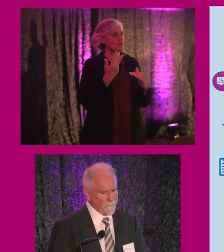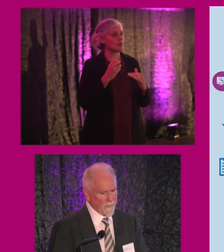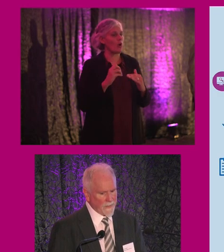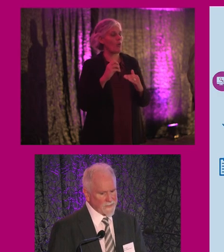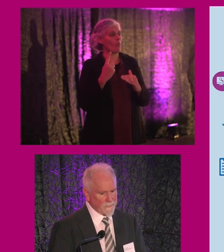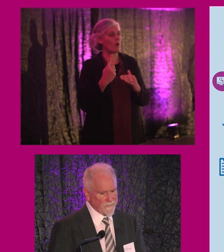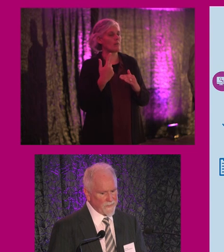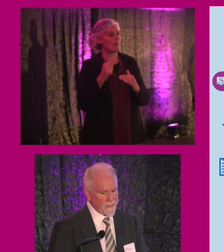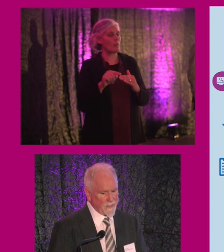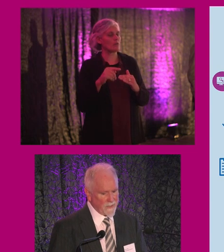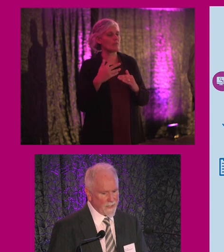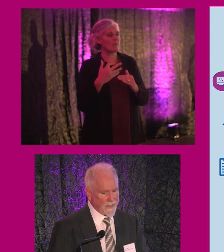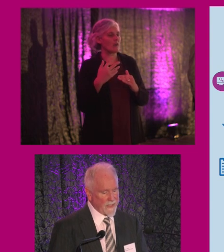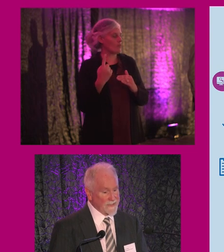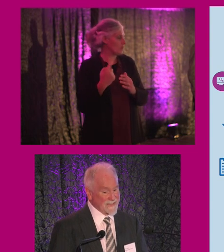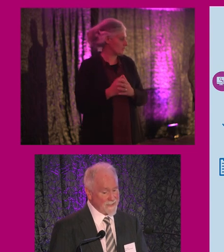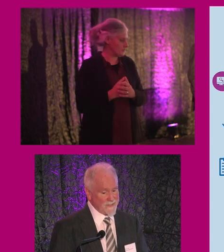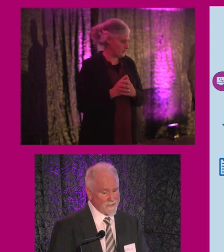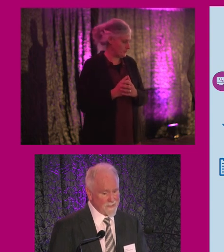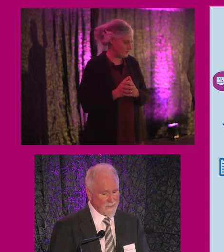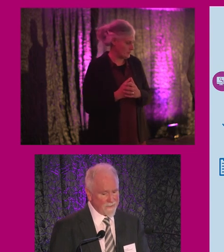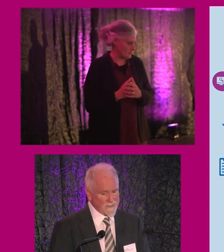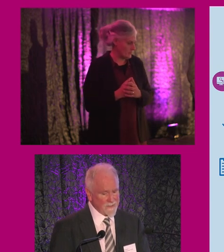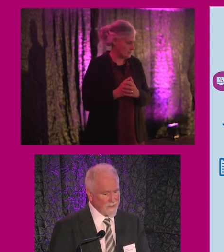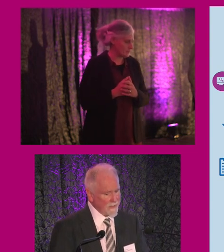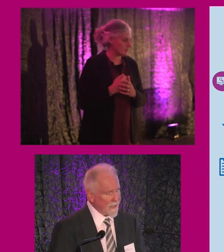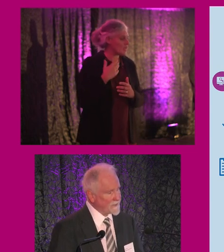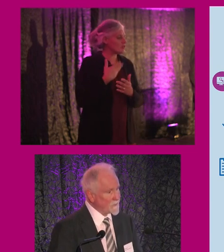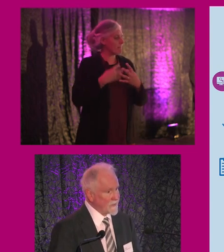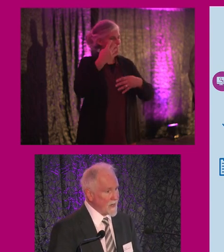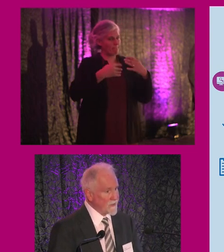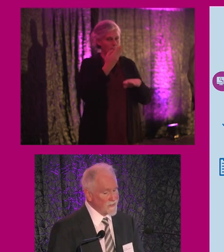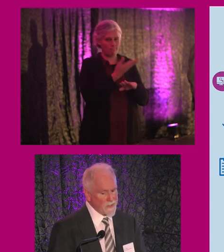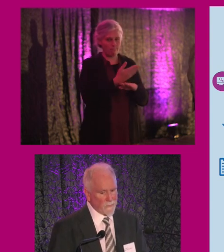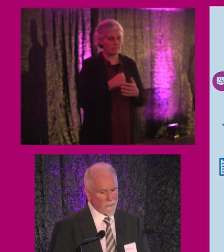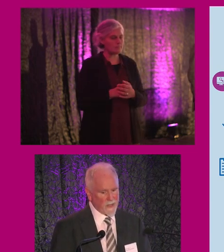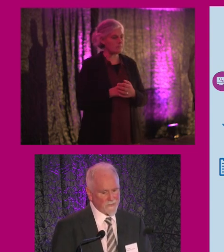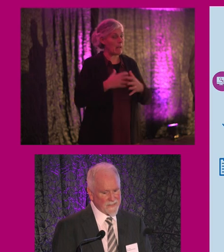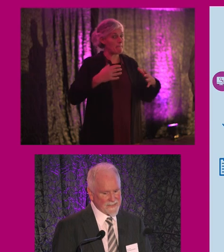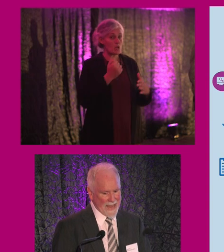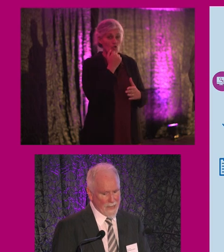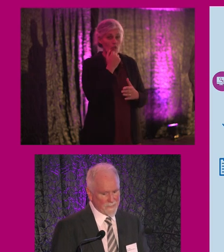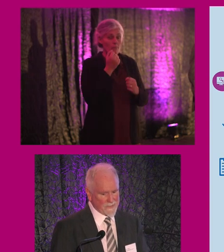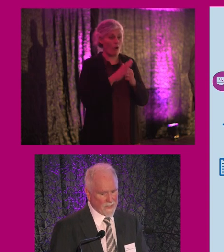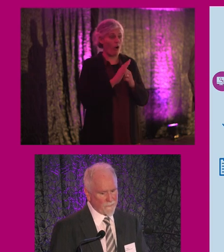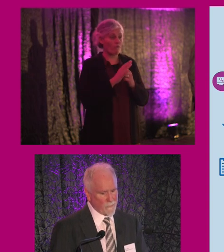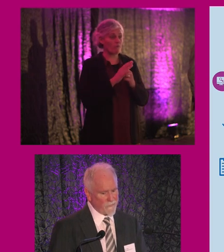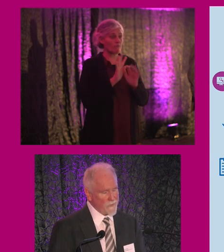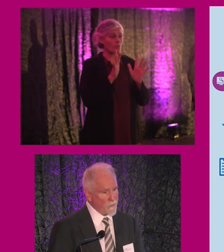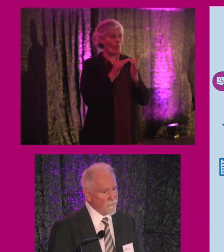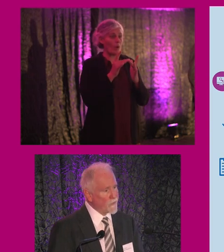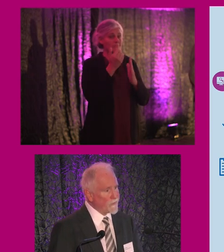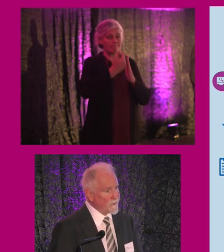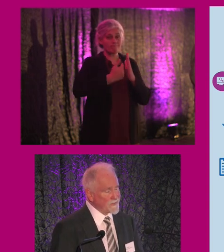Some of the statistics on this, I suppose the largest number of sites apps ever